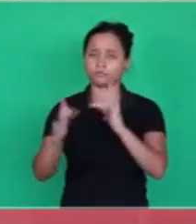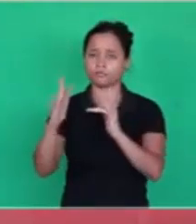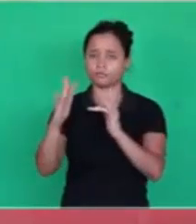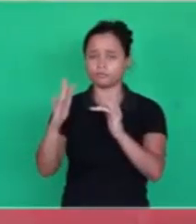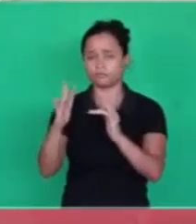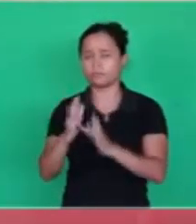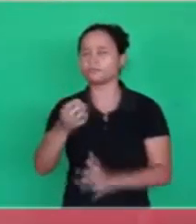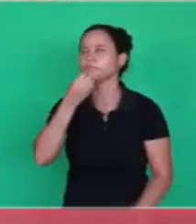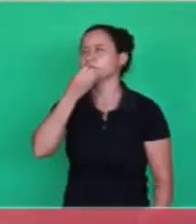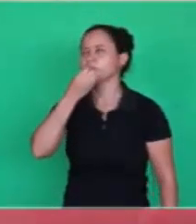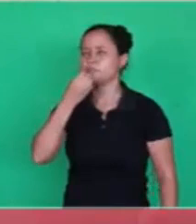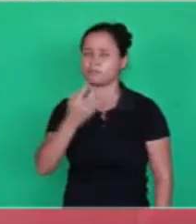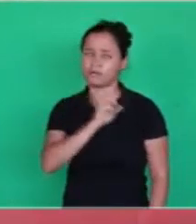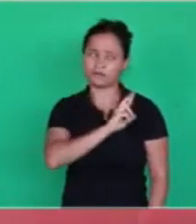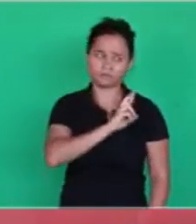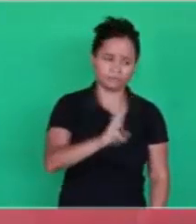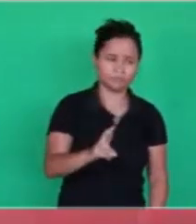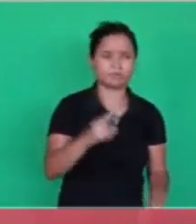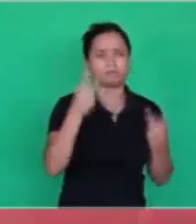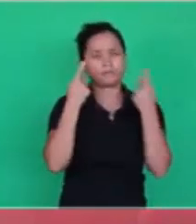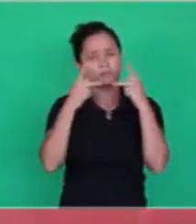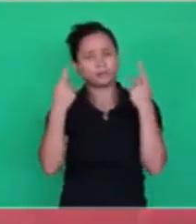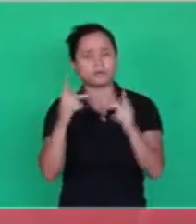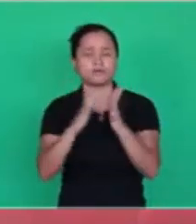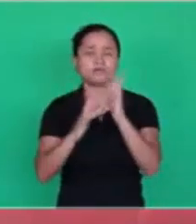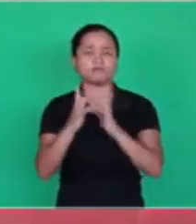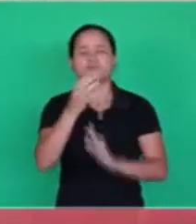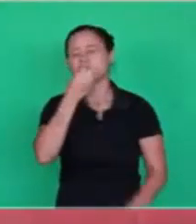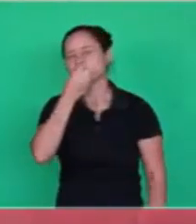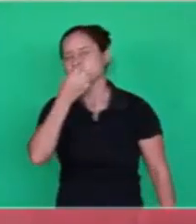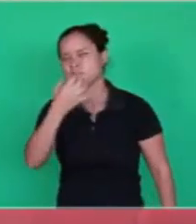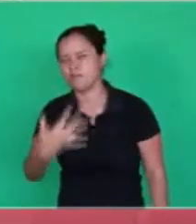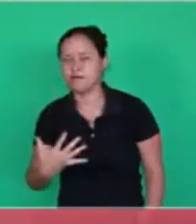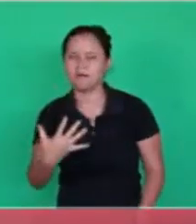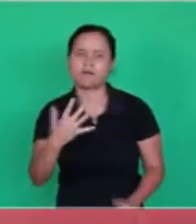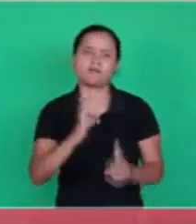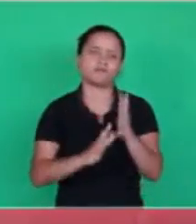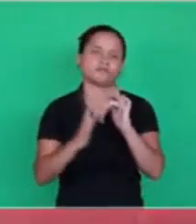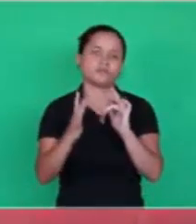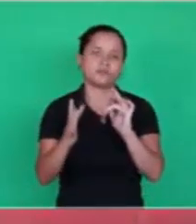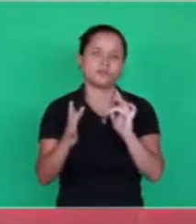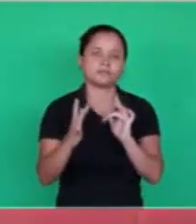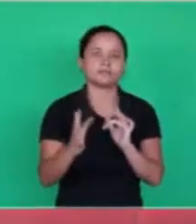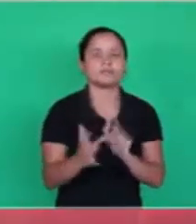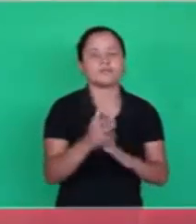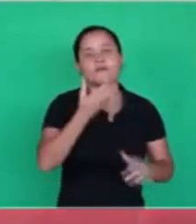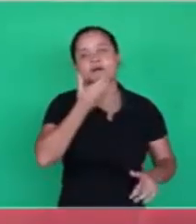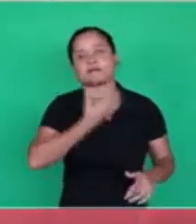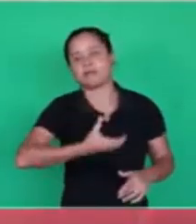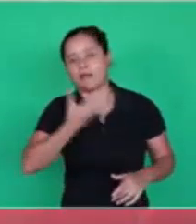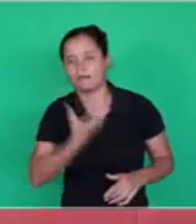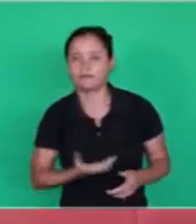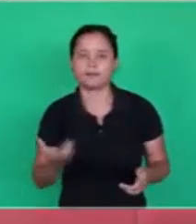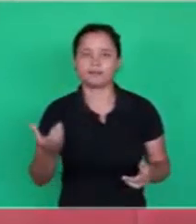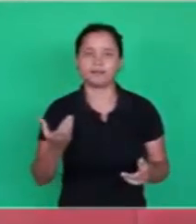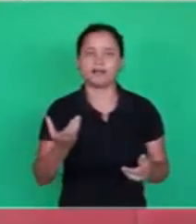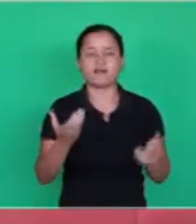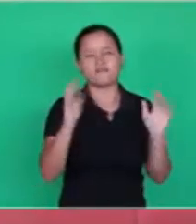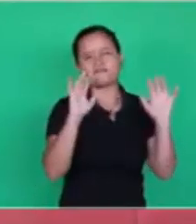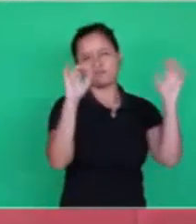says, is nice, Jesus of Christmas, he died, he resurrected. Let's celebrate that.